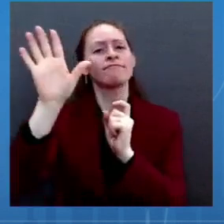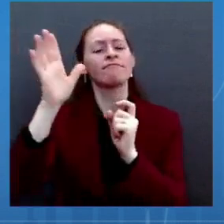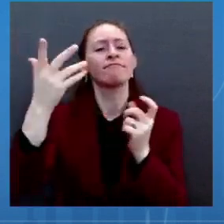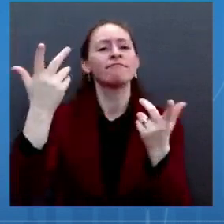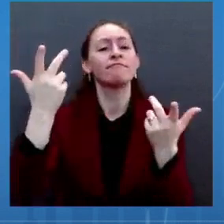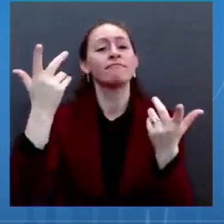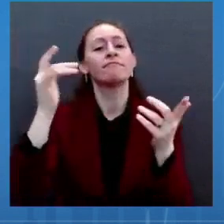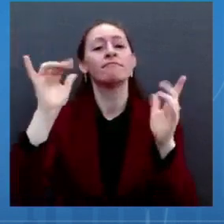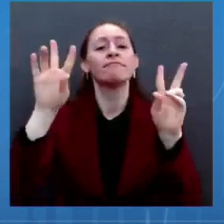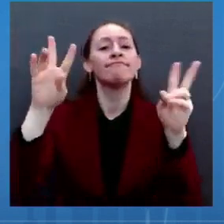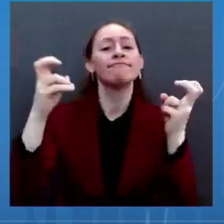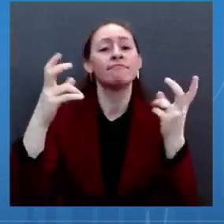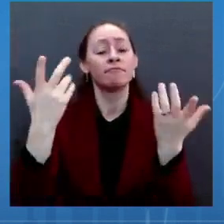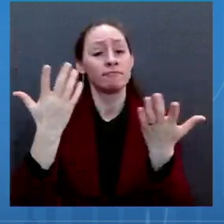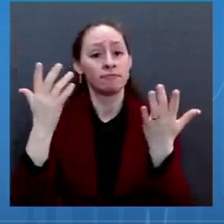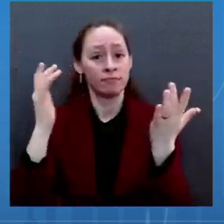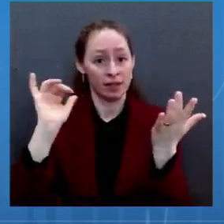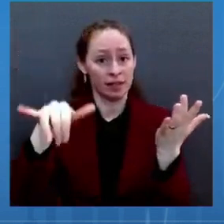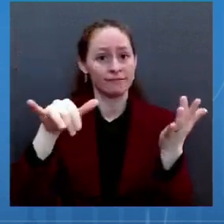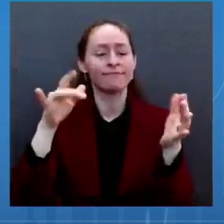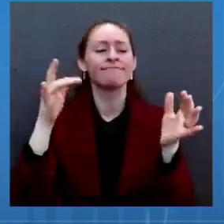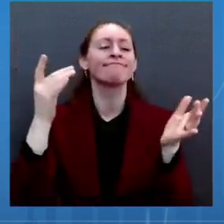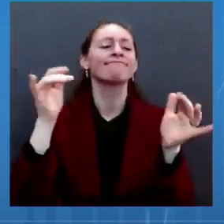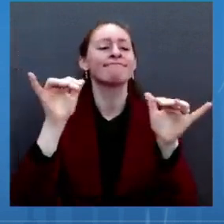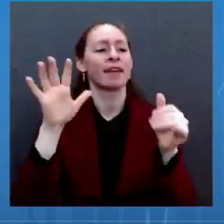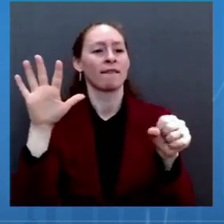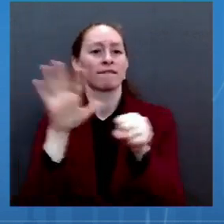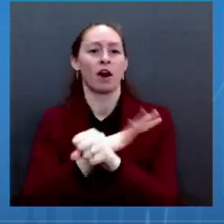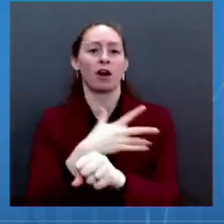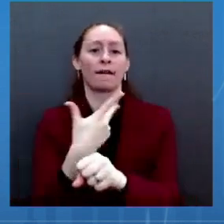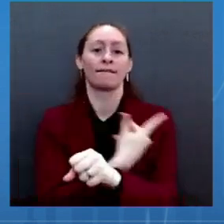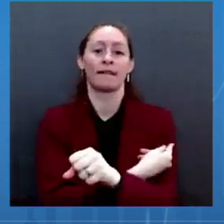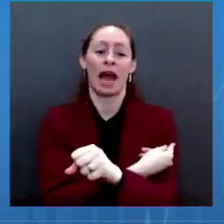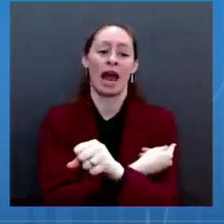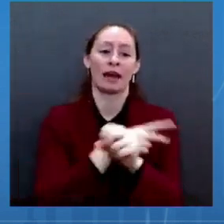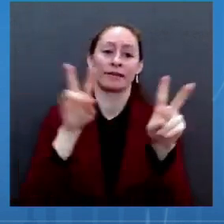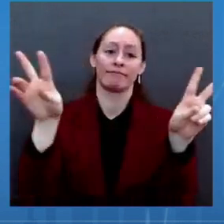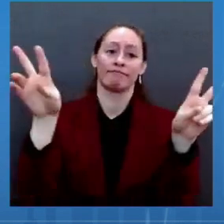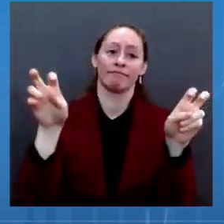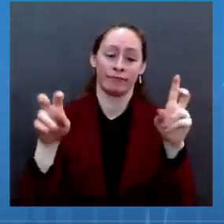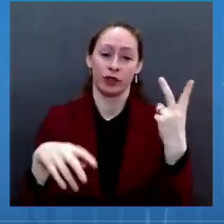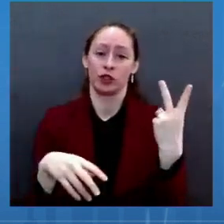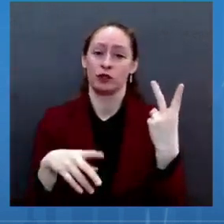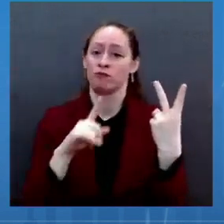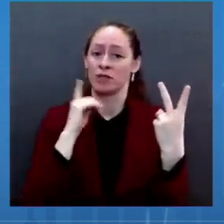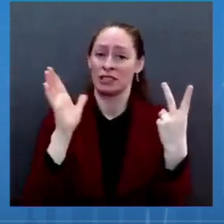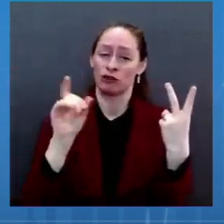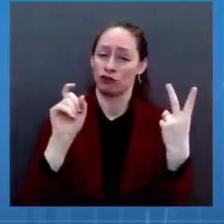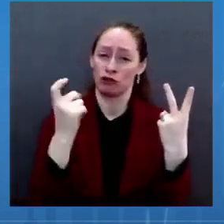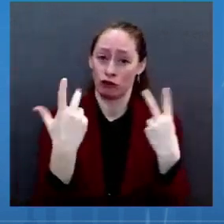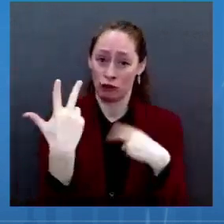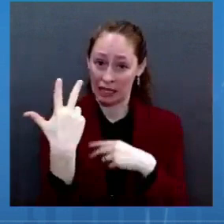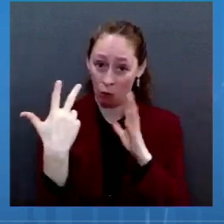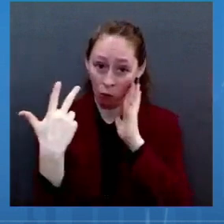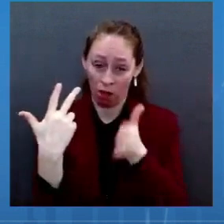people who are not fully up to date with their vaccination, meaning they're eligible but haven't gotten a booster,